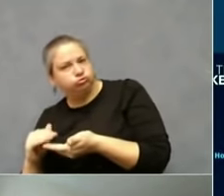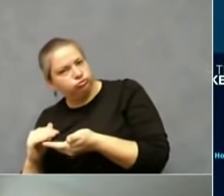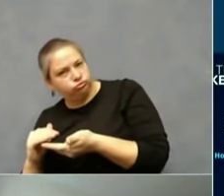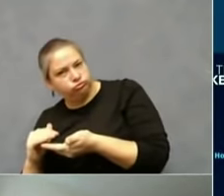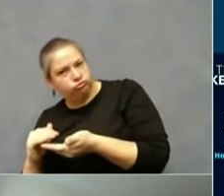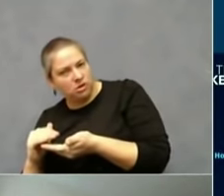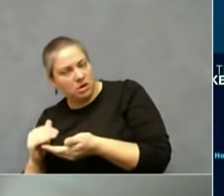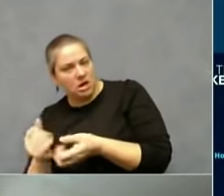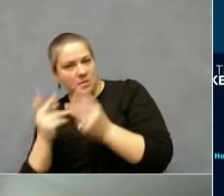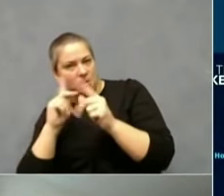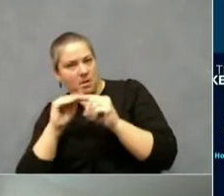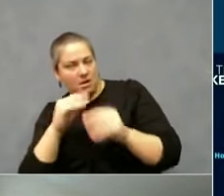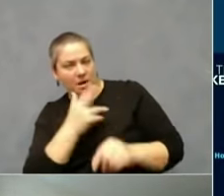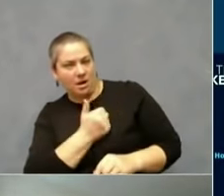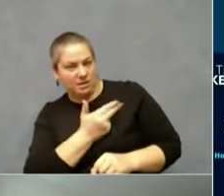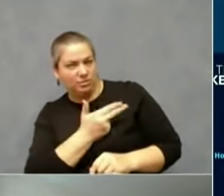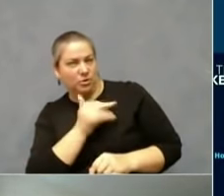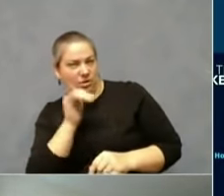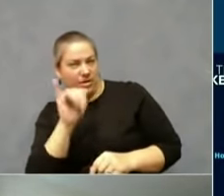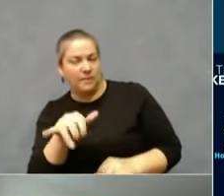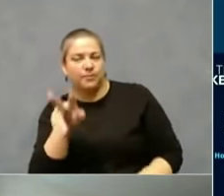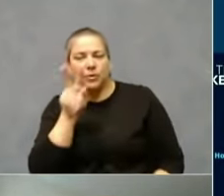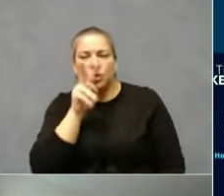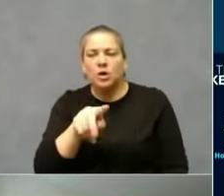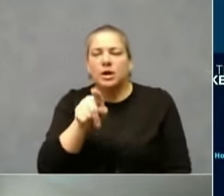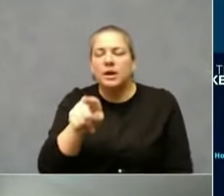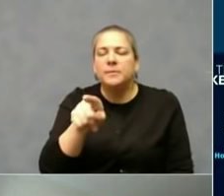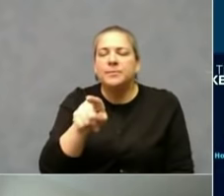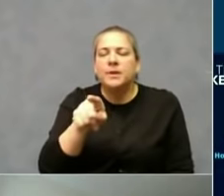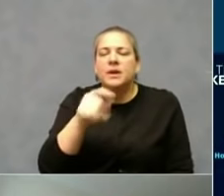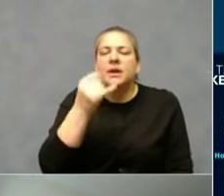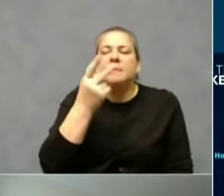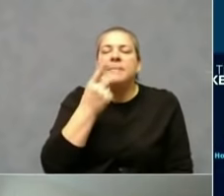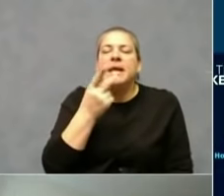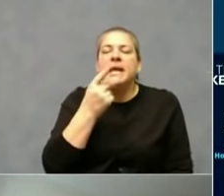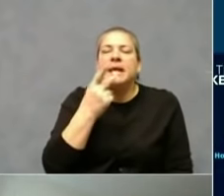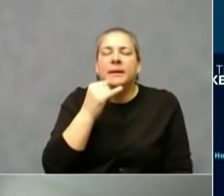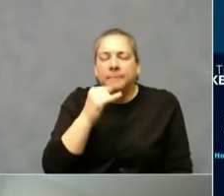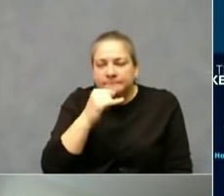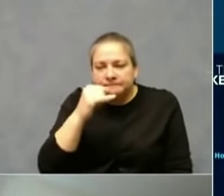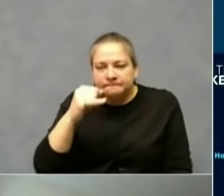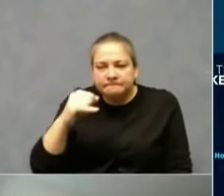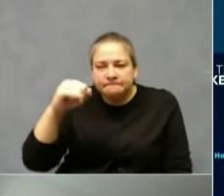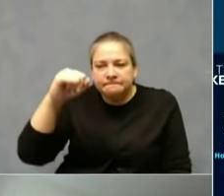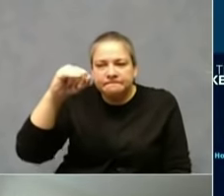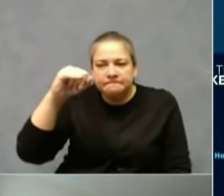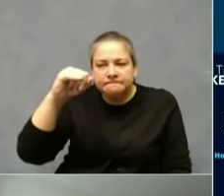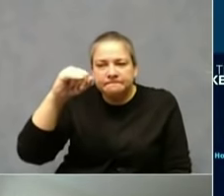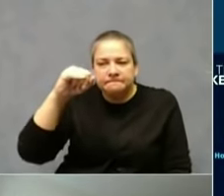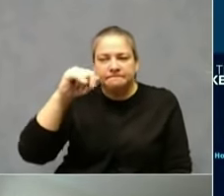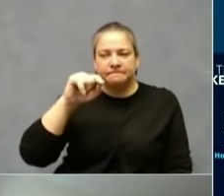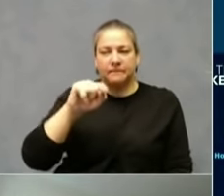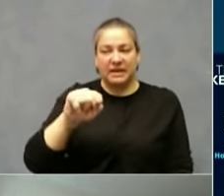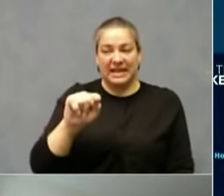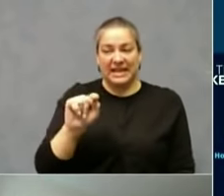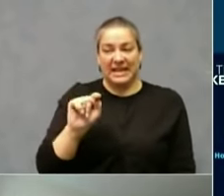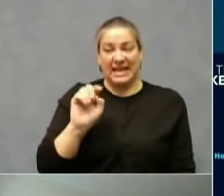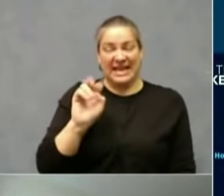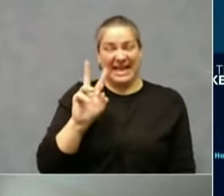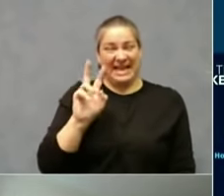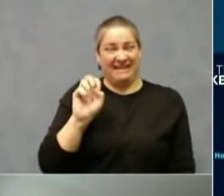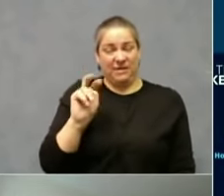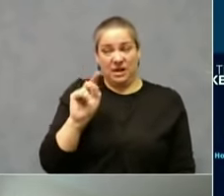think if you just look at the top pink line right here, you can see that even with low compliance,